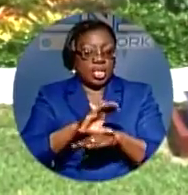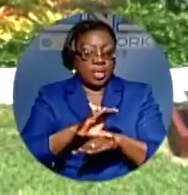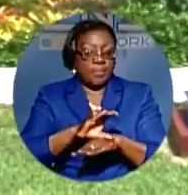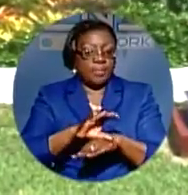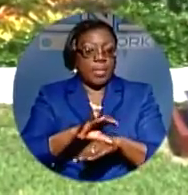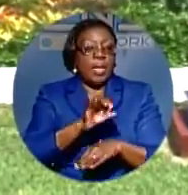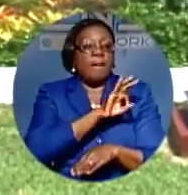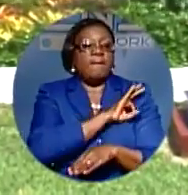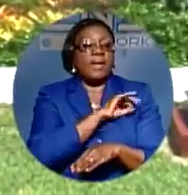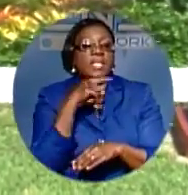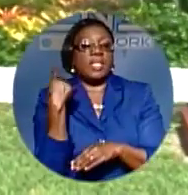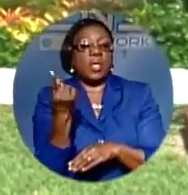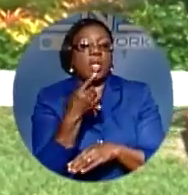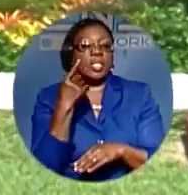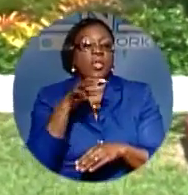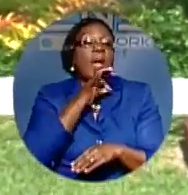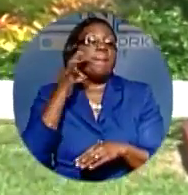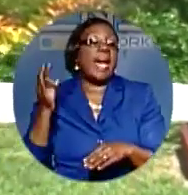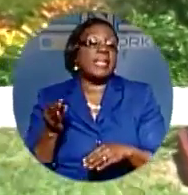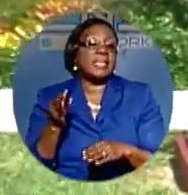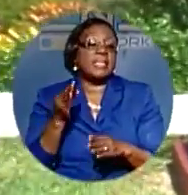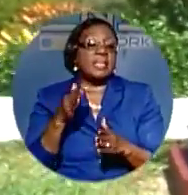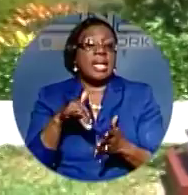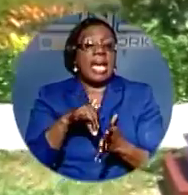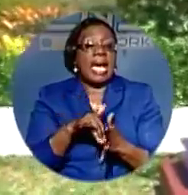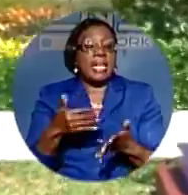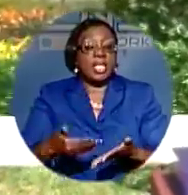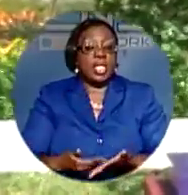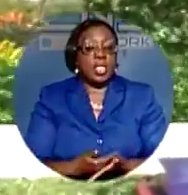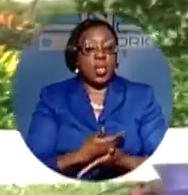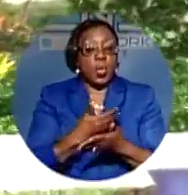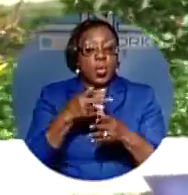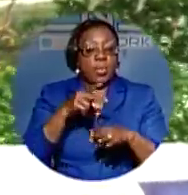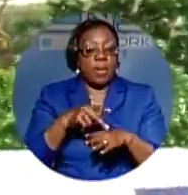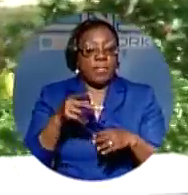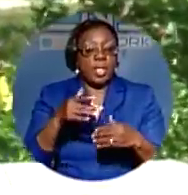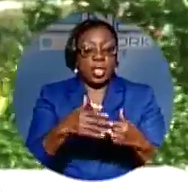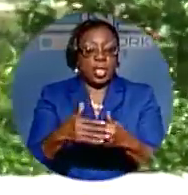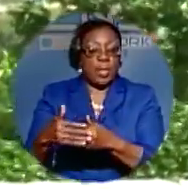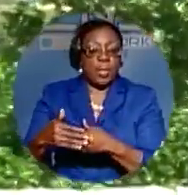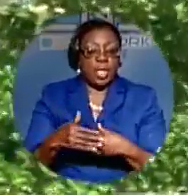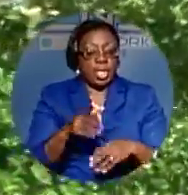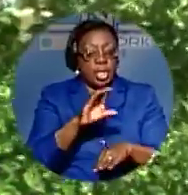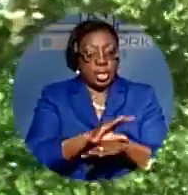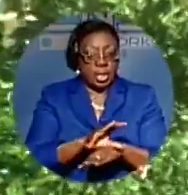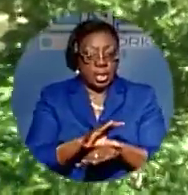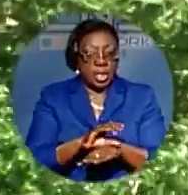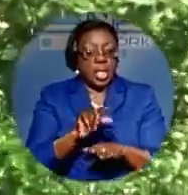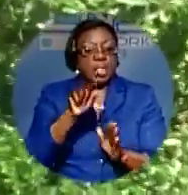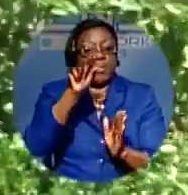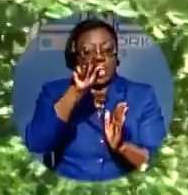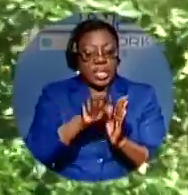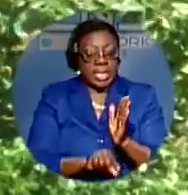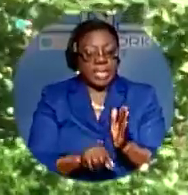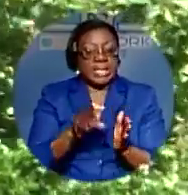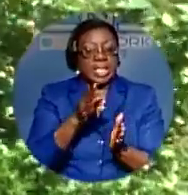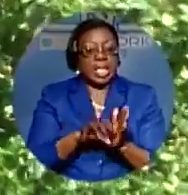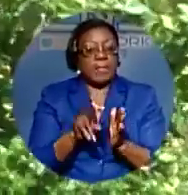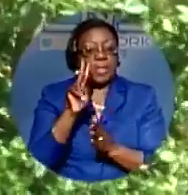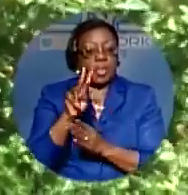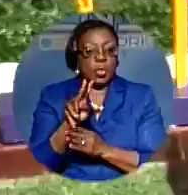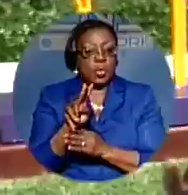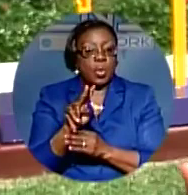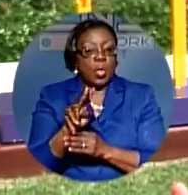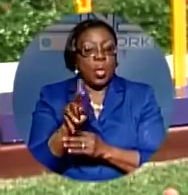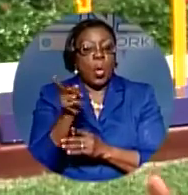pastor at the New Providence Community Church, drew his sermon from Genesis chapter 2, verse 15. Where God gave the